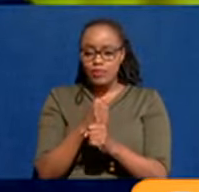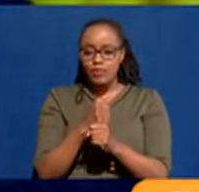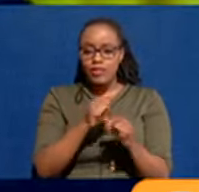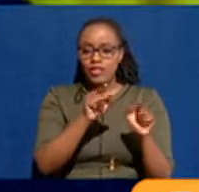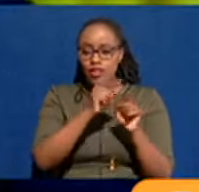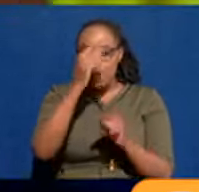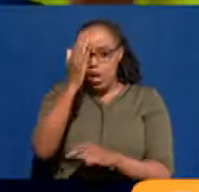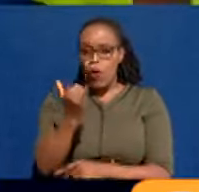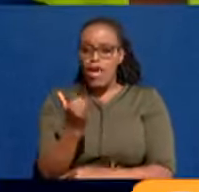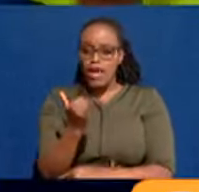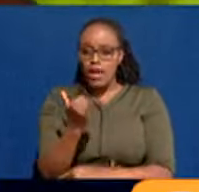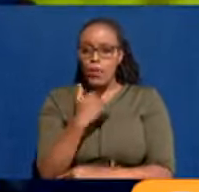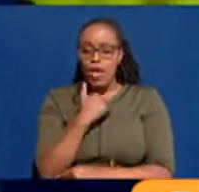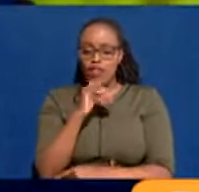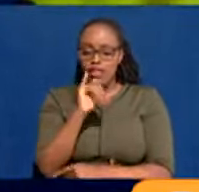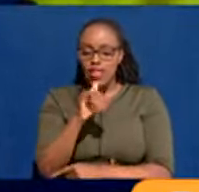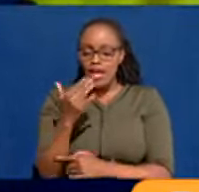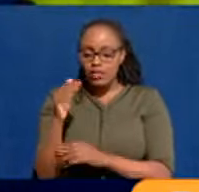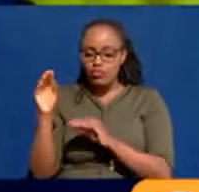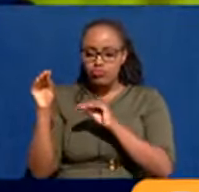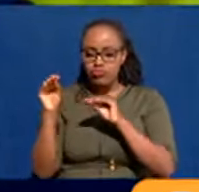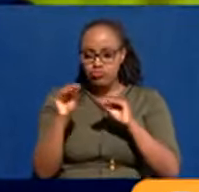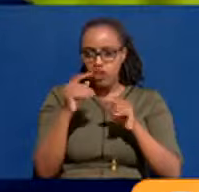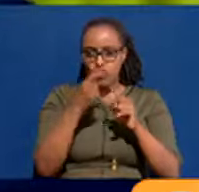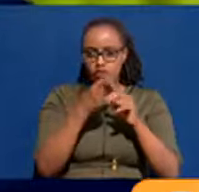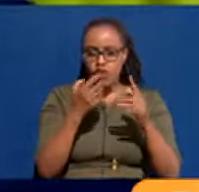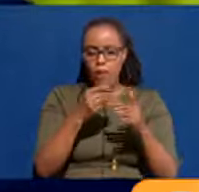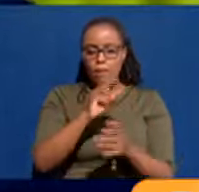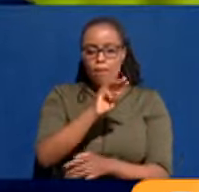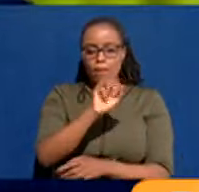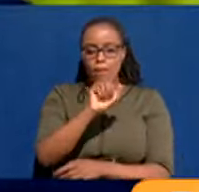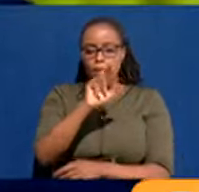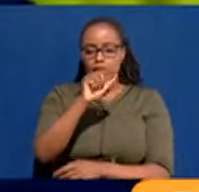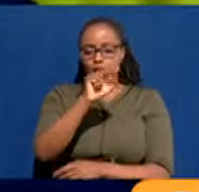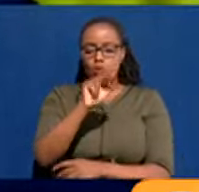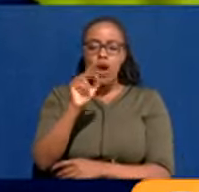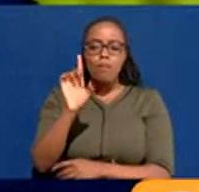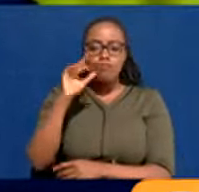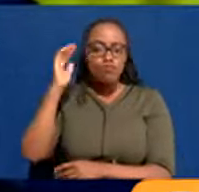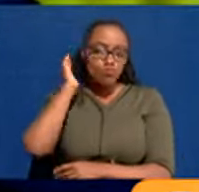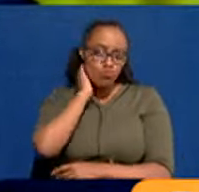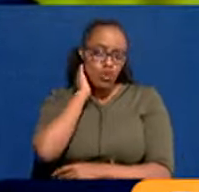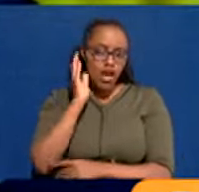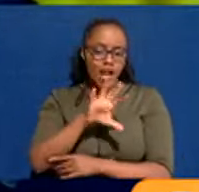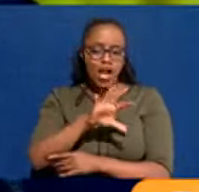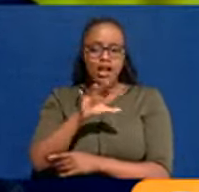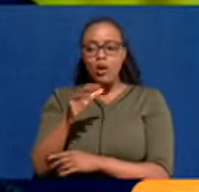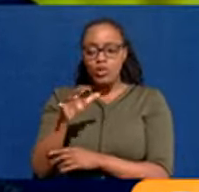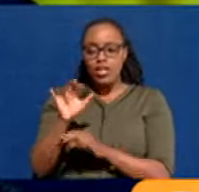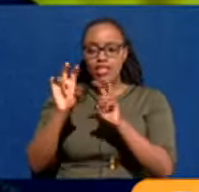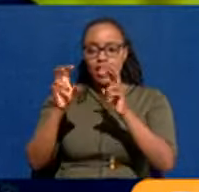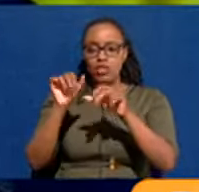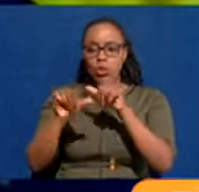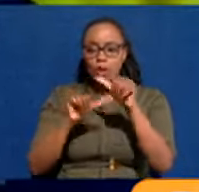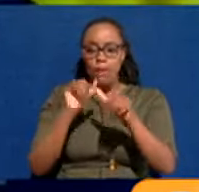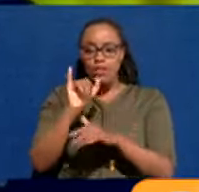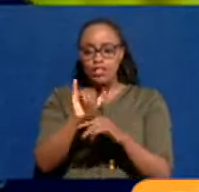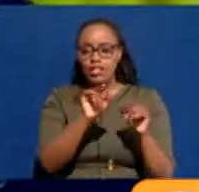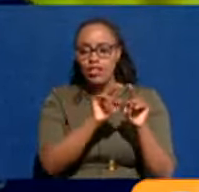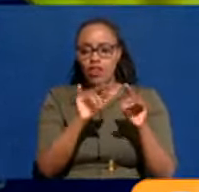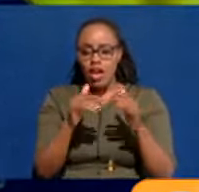Because, you know, that line coming down from Maragua, from Muranga County, the issue was, you know,